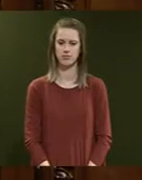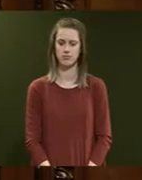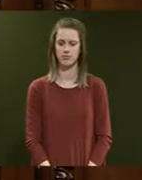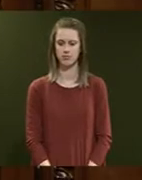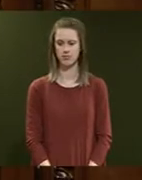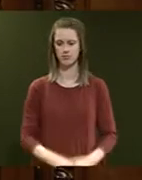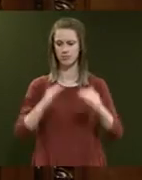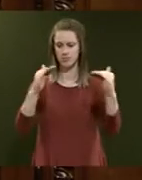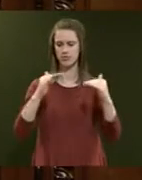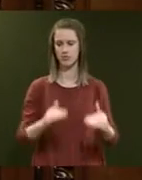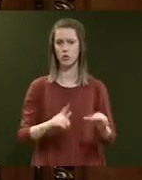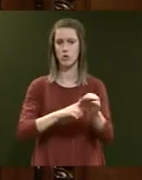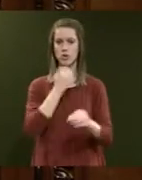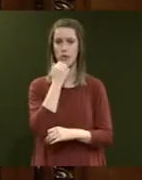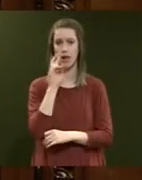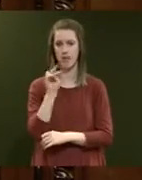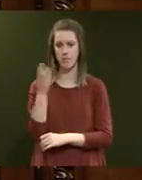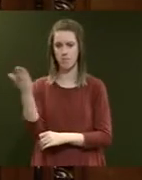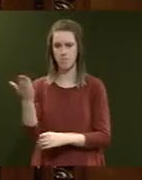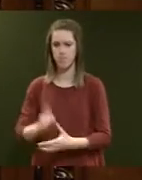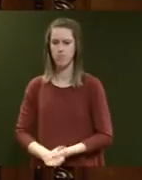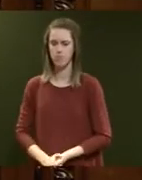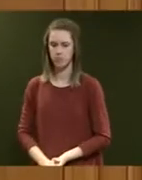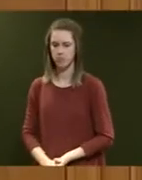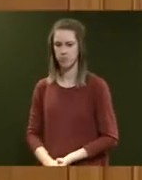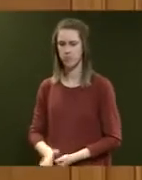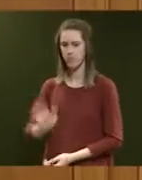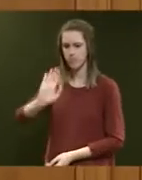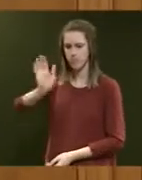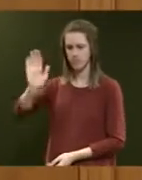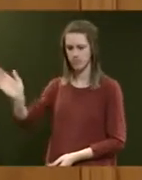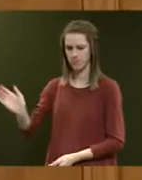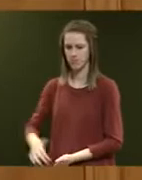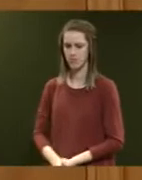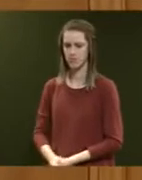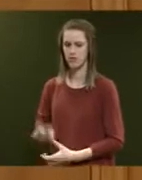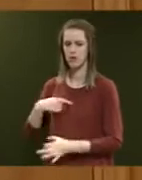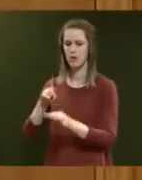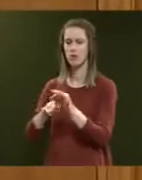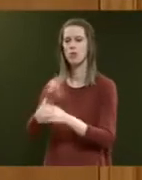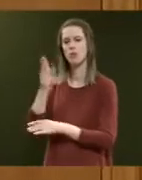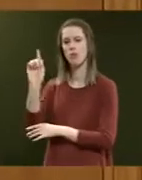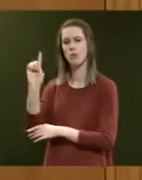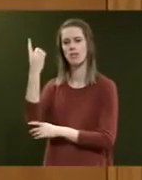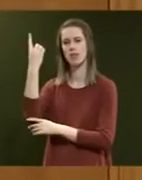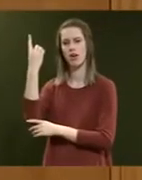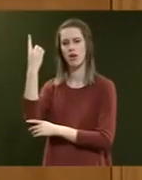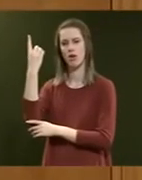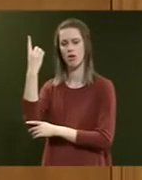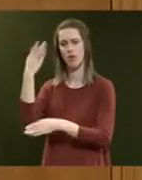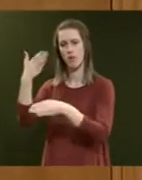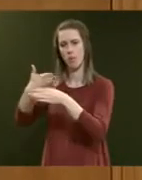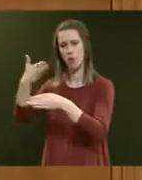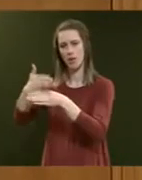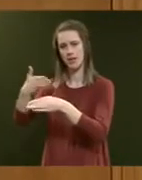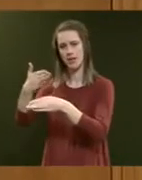Question number 11, Angie Warren-Clarke. Kia ora nā, Mr Speaker. My question is to the Minister of Employment